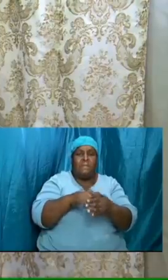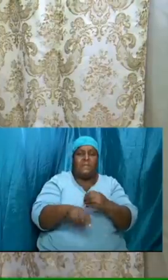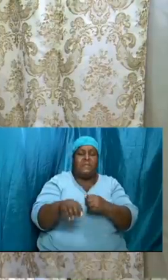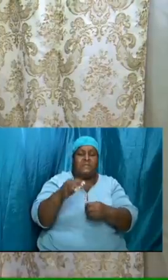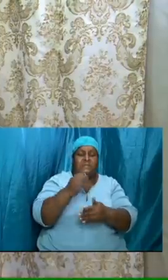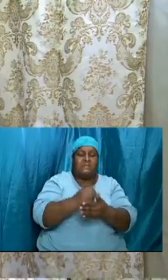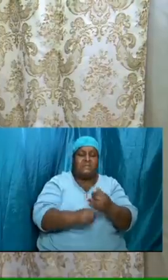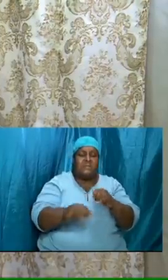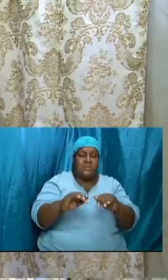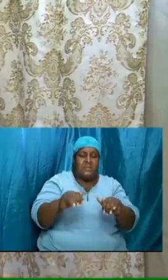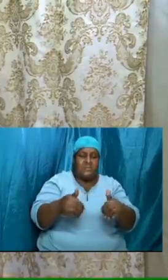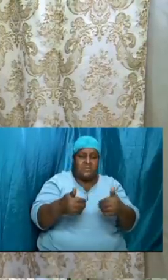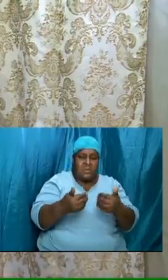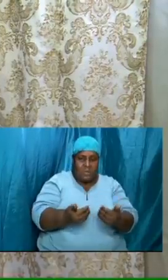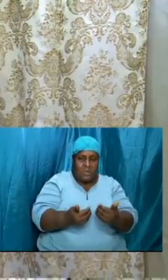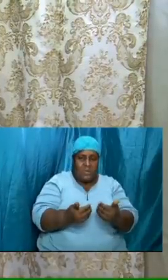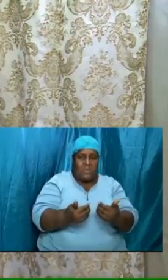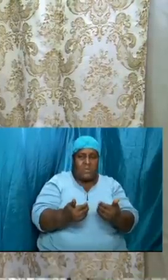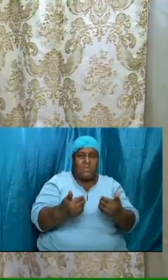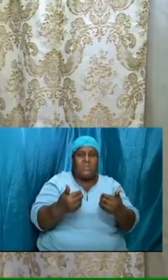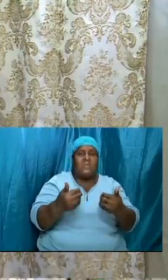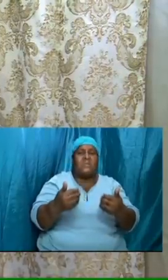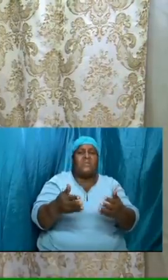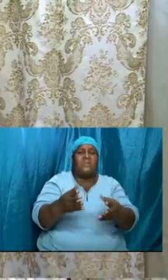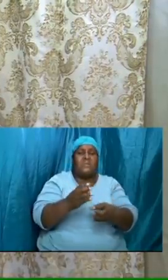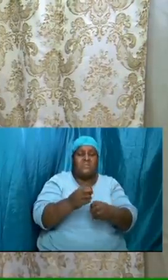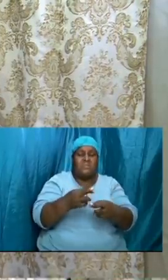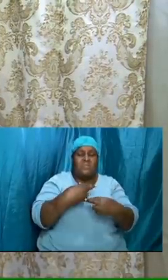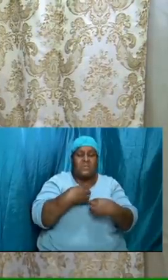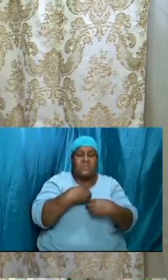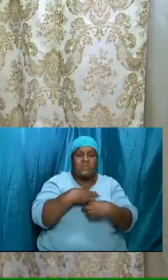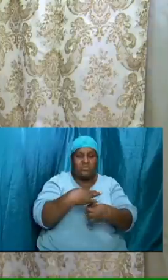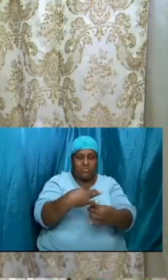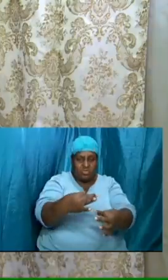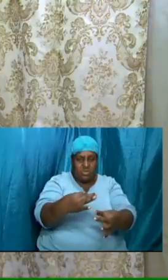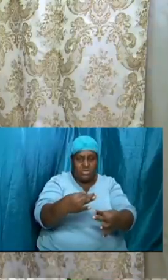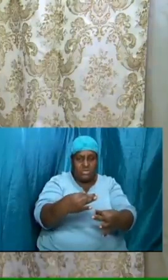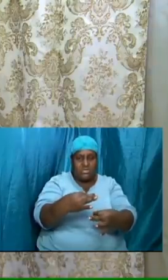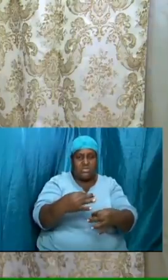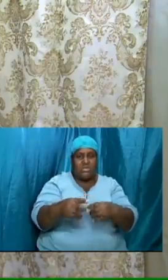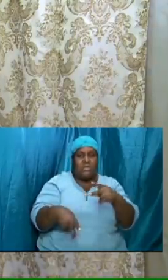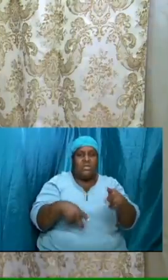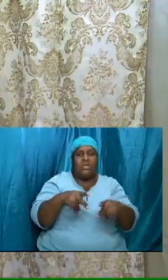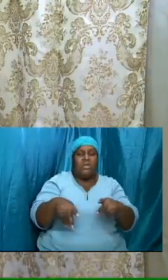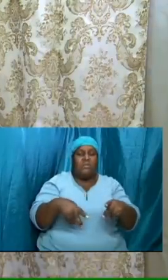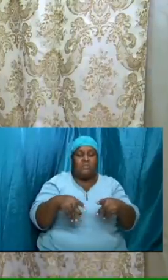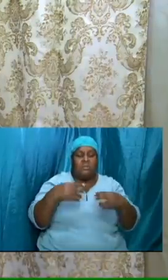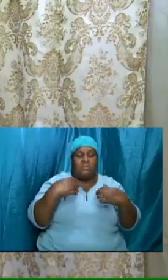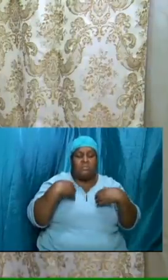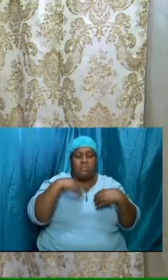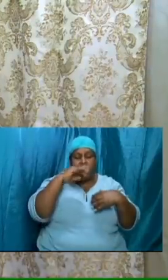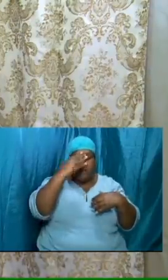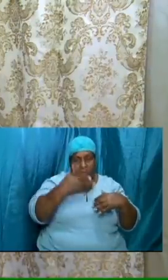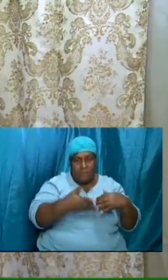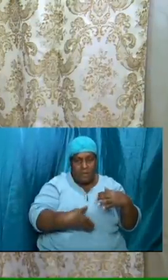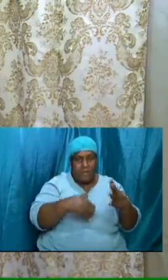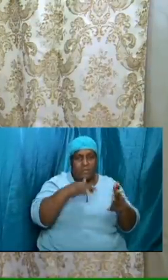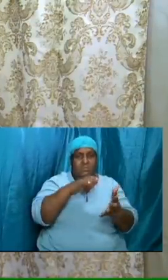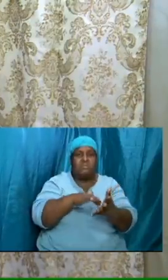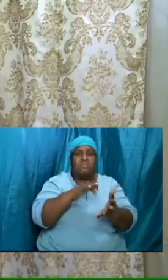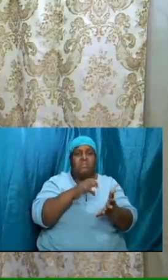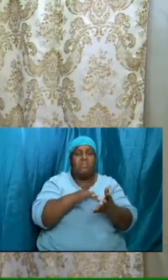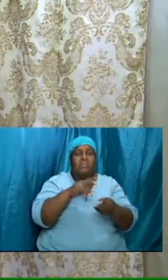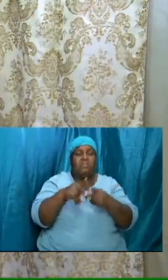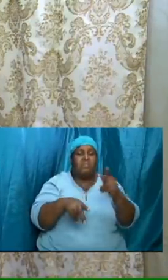of interest. Folks have welcomed the study, folks are being blessed,